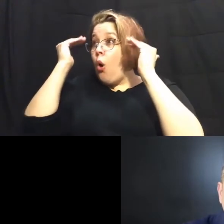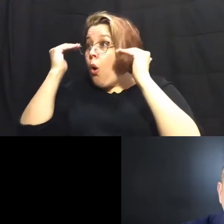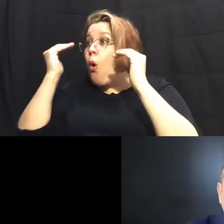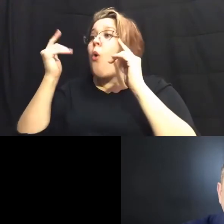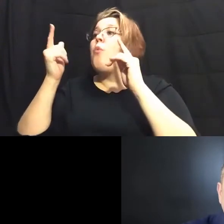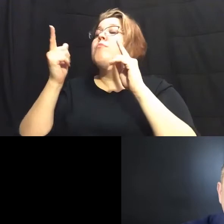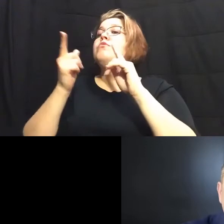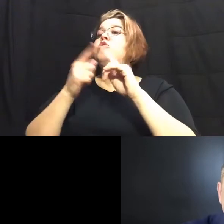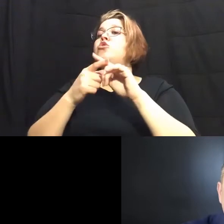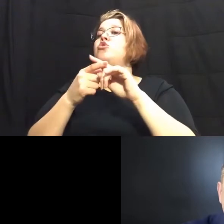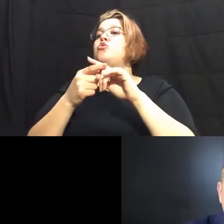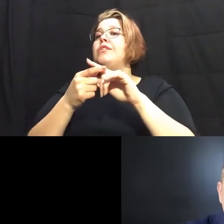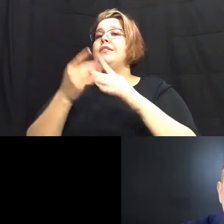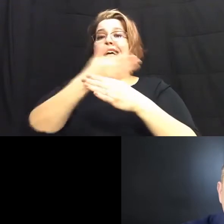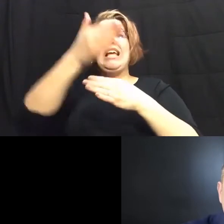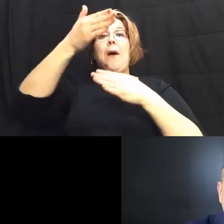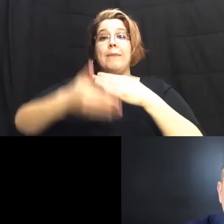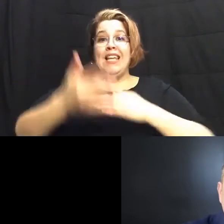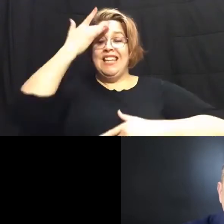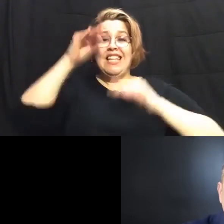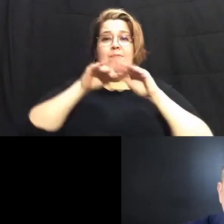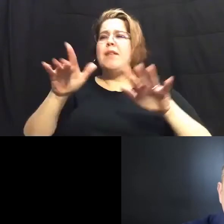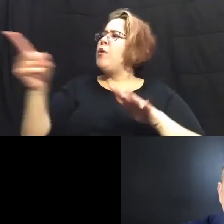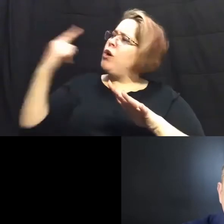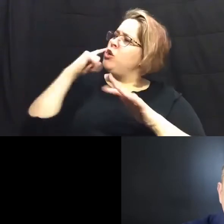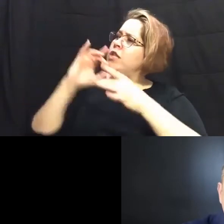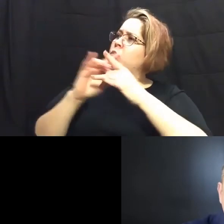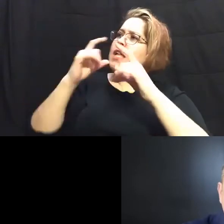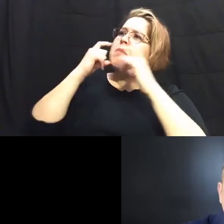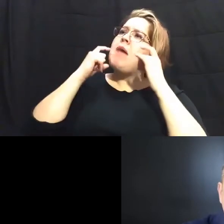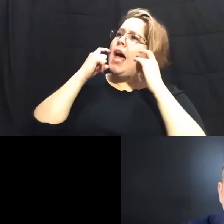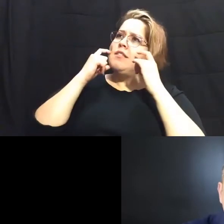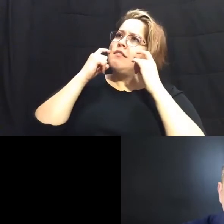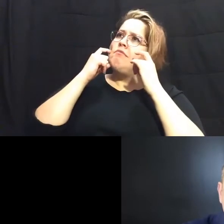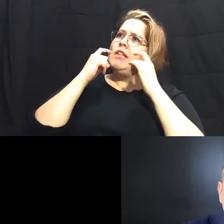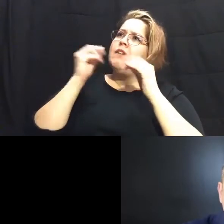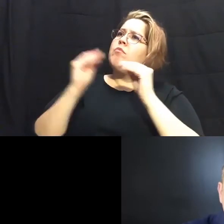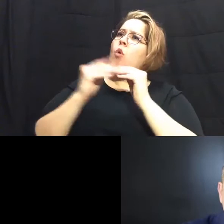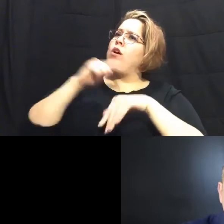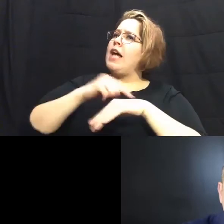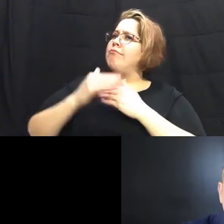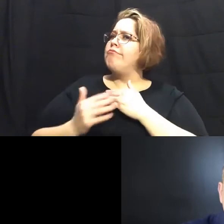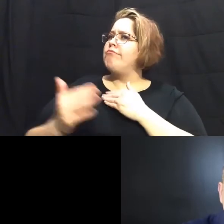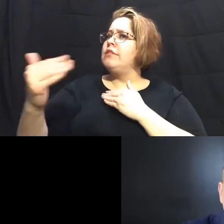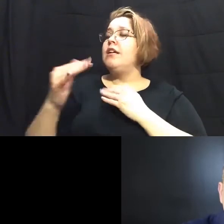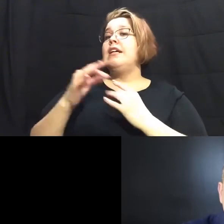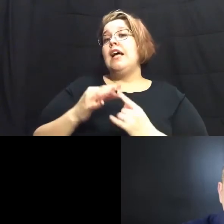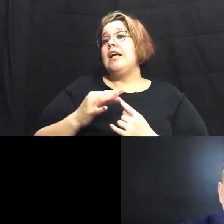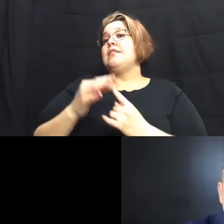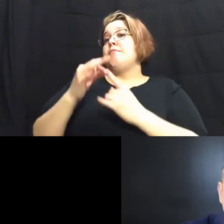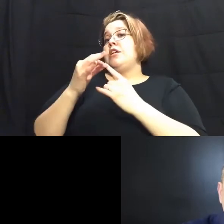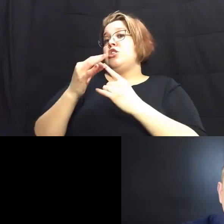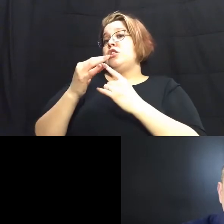this time um what do you think of mask wearing beyond this time uh especially given um that